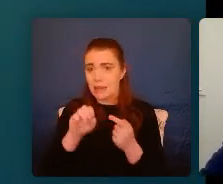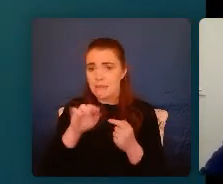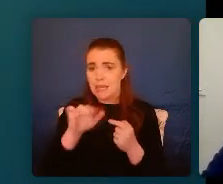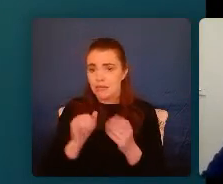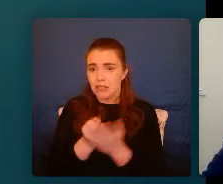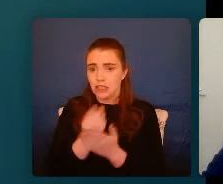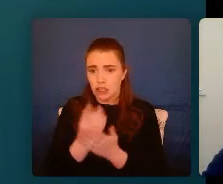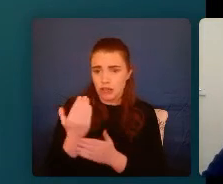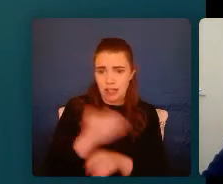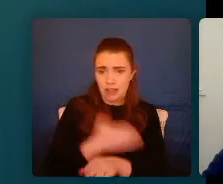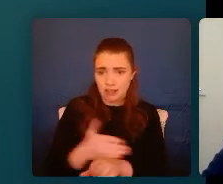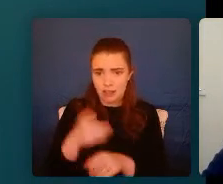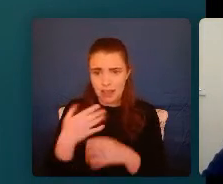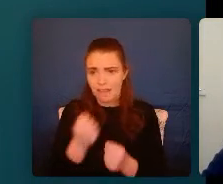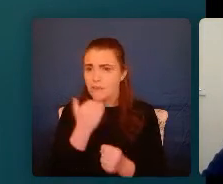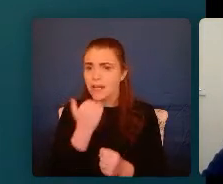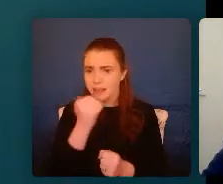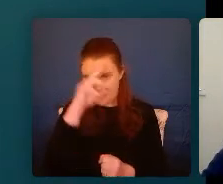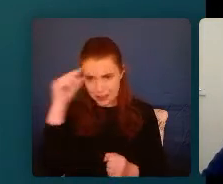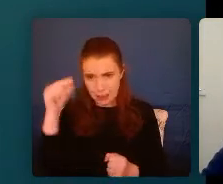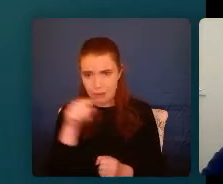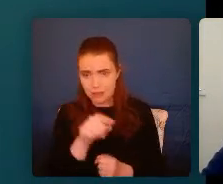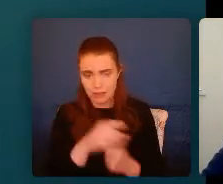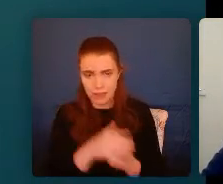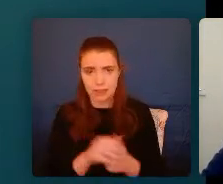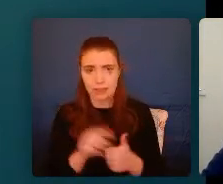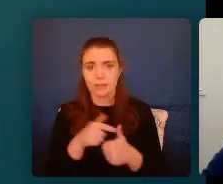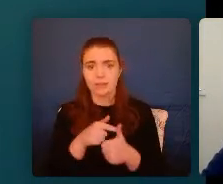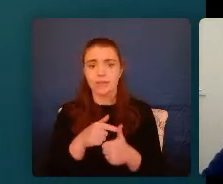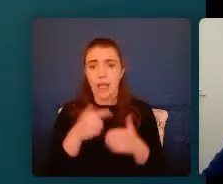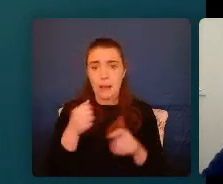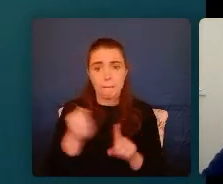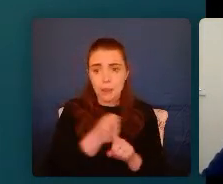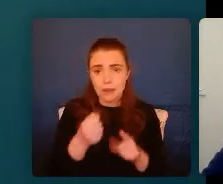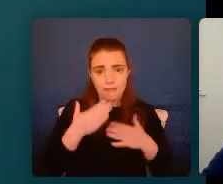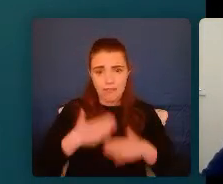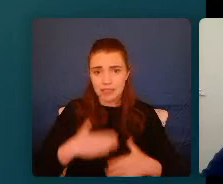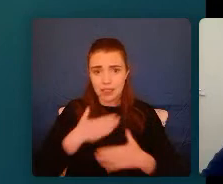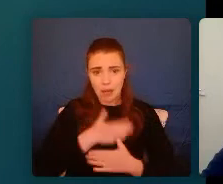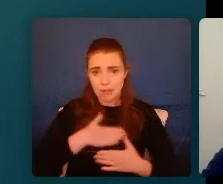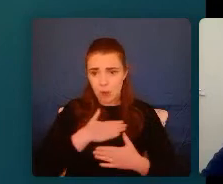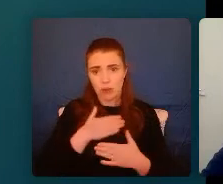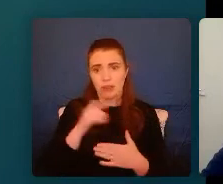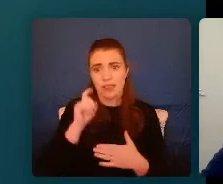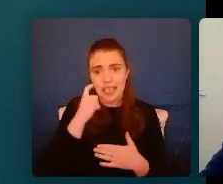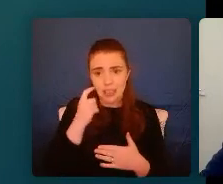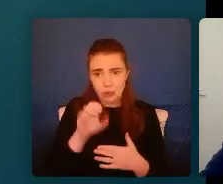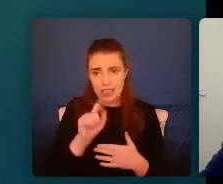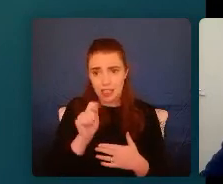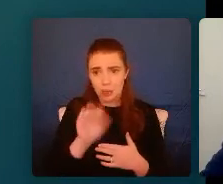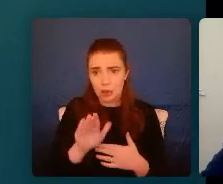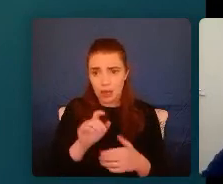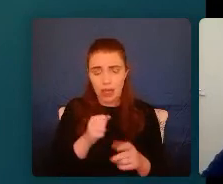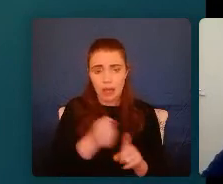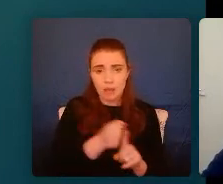could be traditionally what we might consider abuse, physical abuse, emotional abuse or sexual abuse. But it can also be